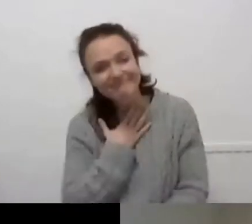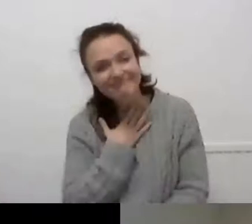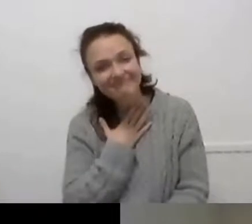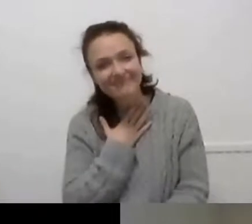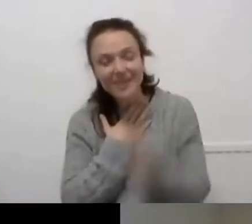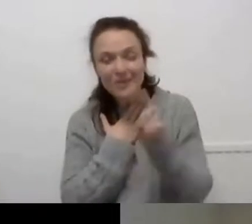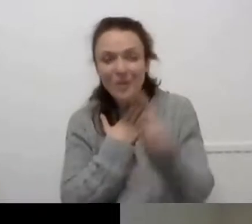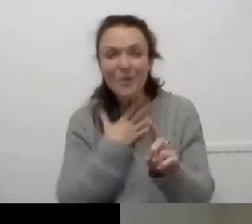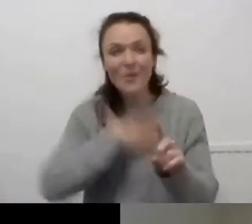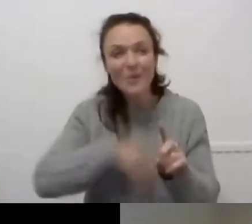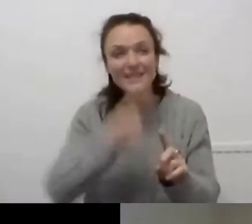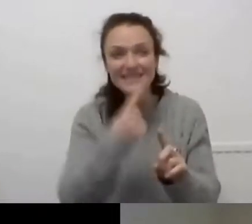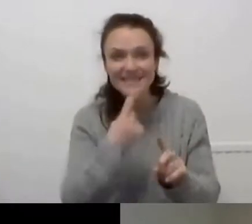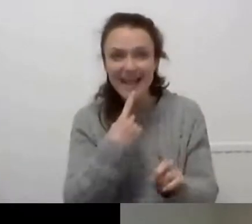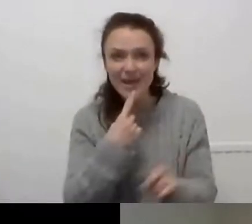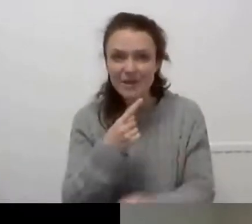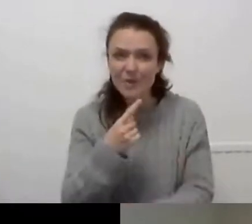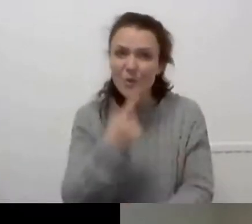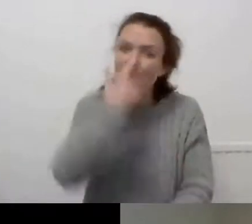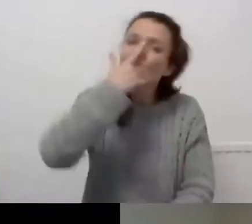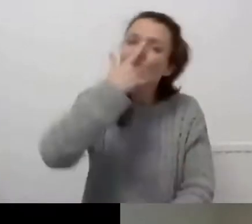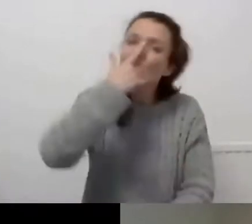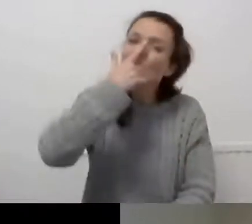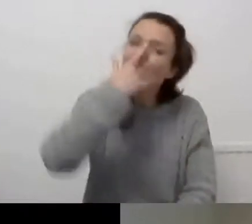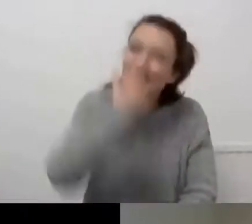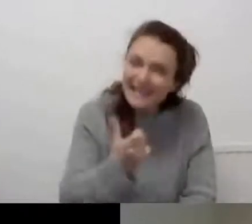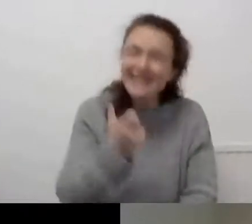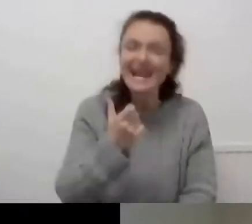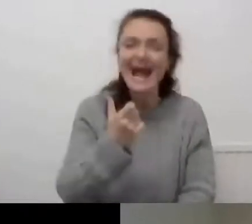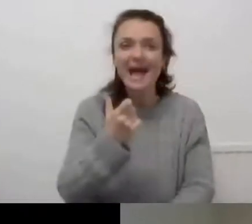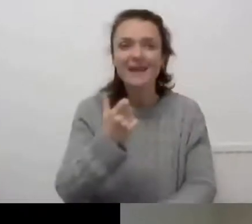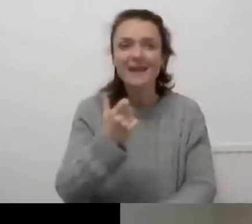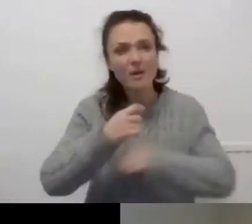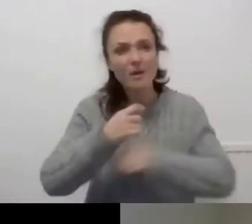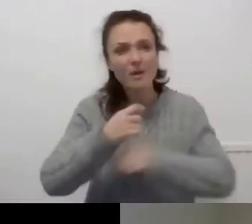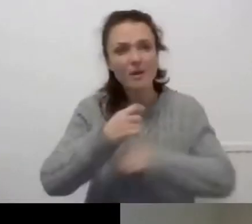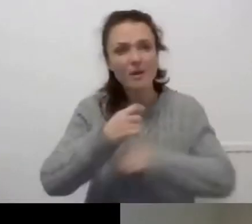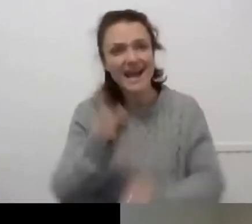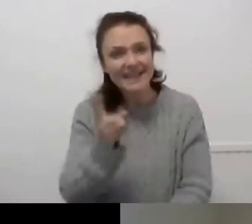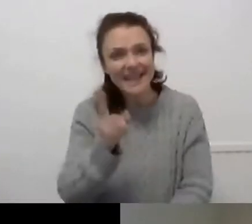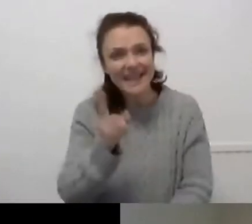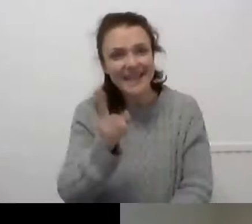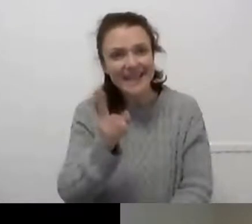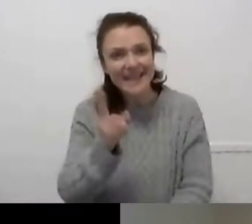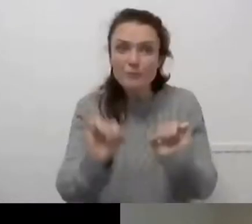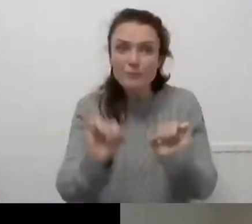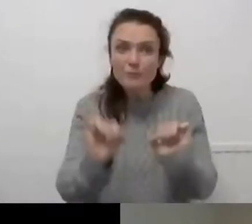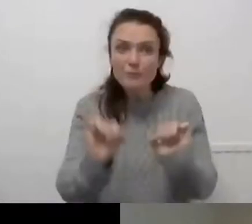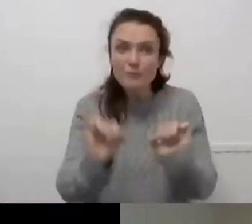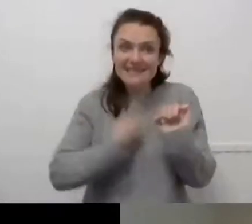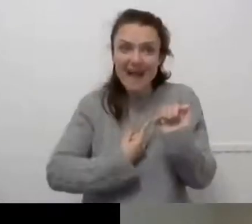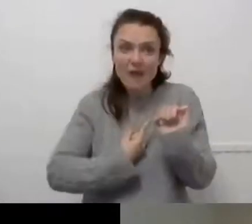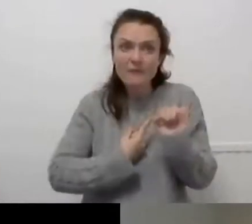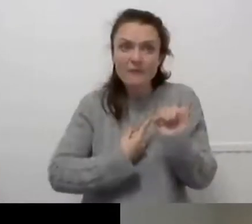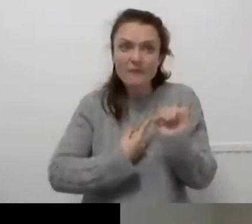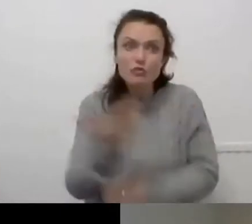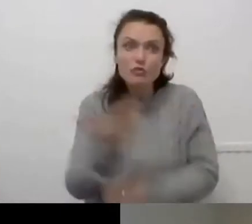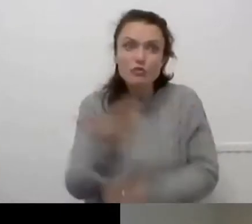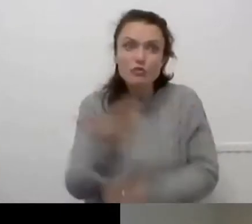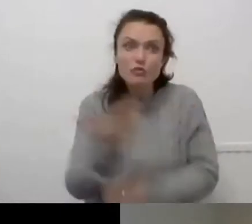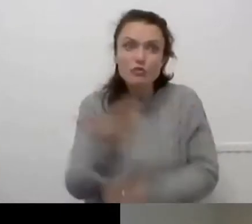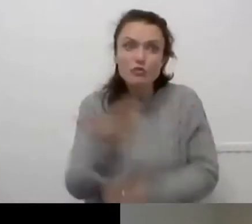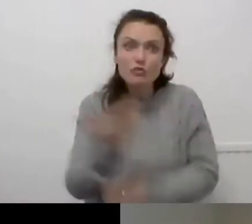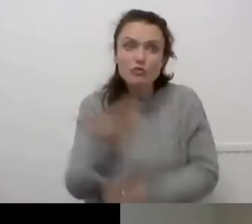illness. You can protect yourselves with the COVID-19 vaccination and you will live,